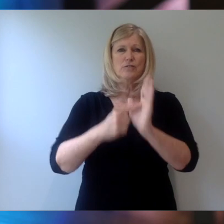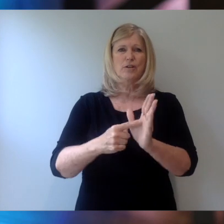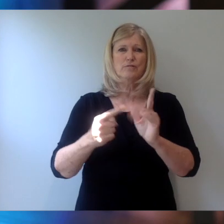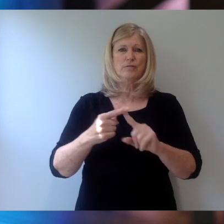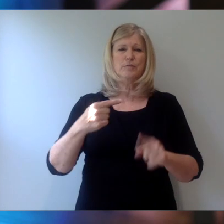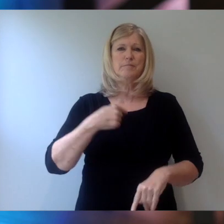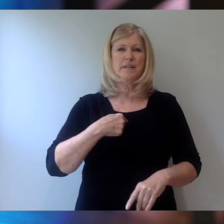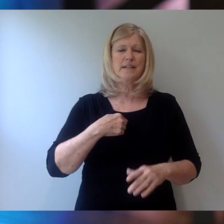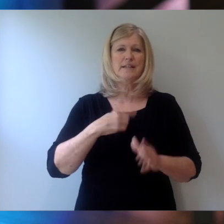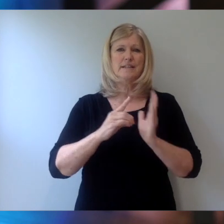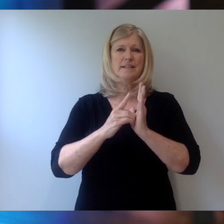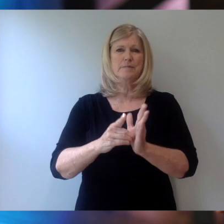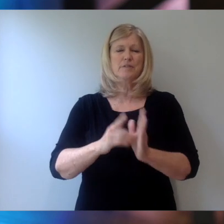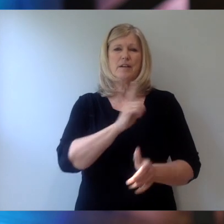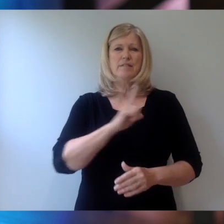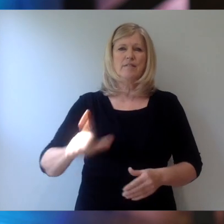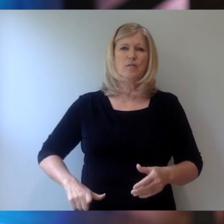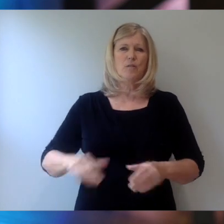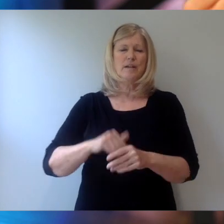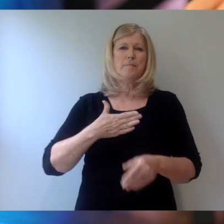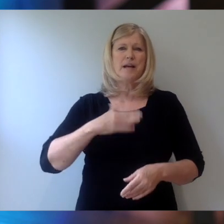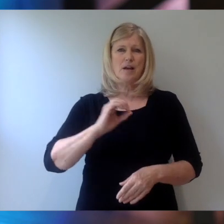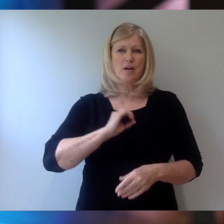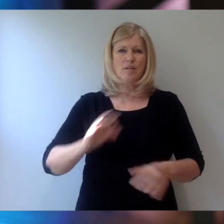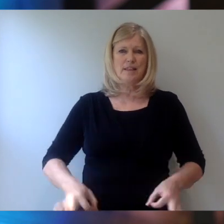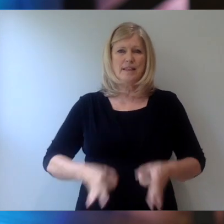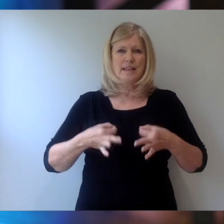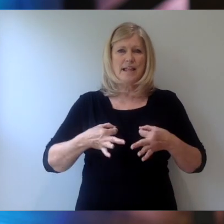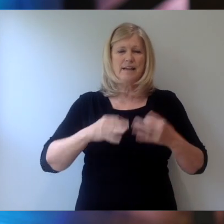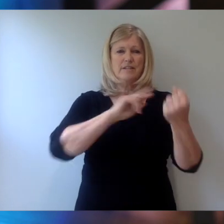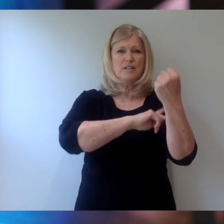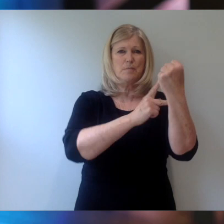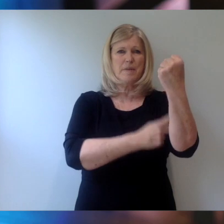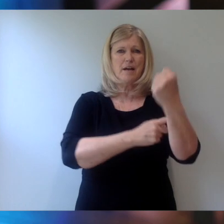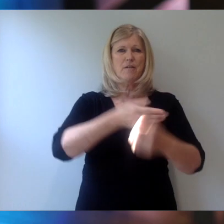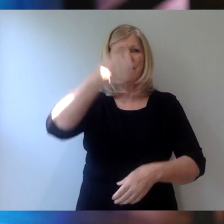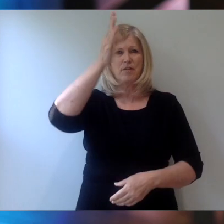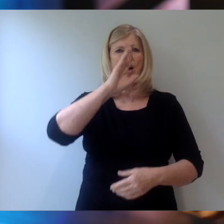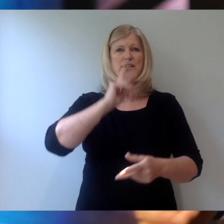demonstration of the Lord in my own life, has been the power of God's people.